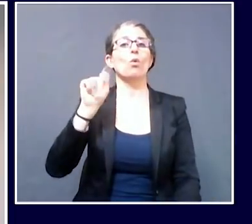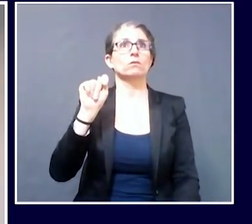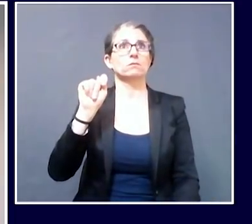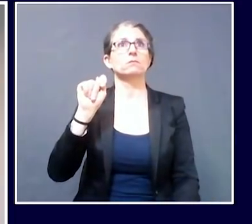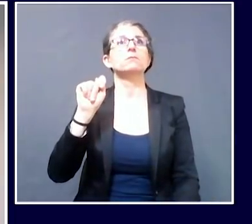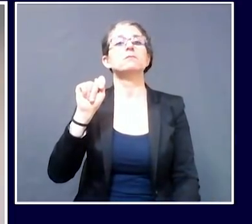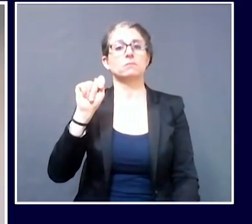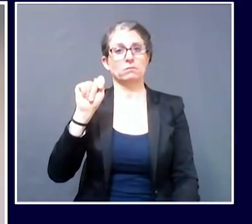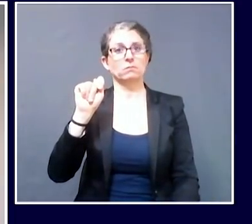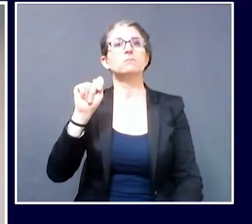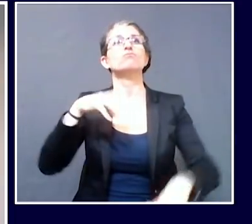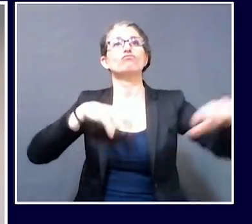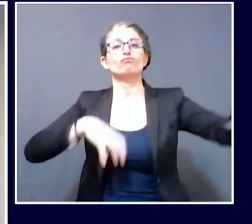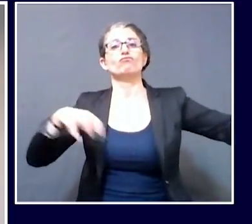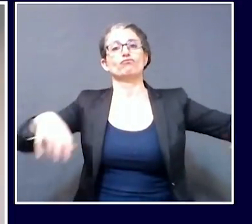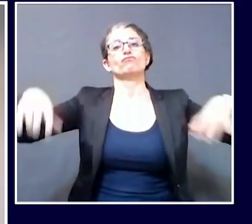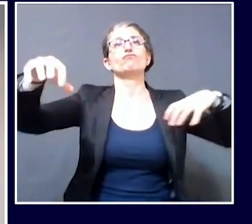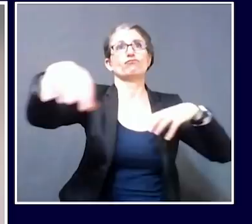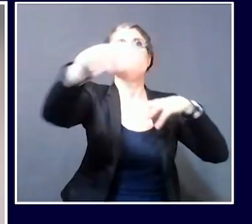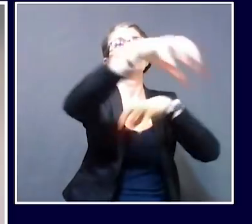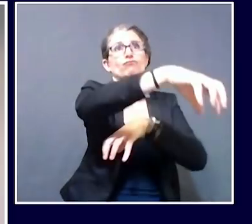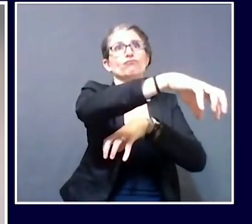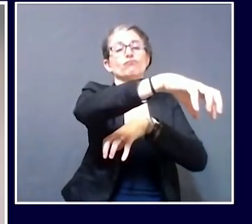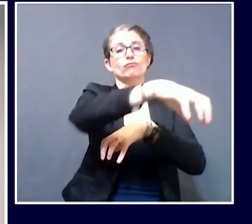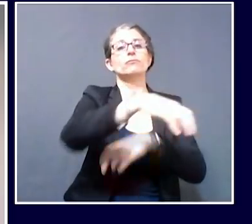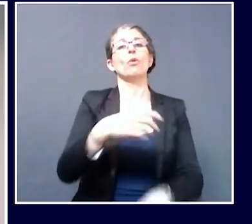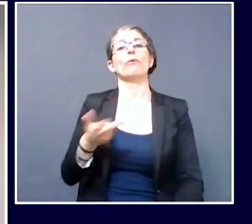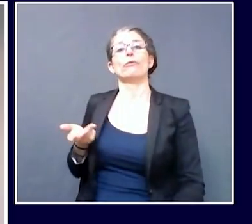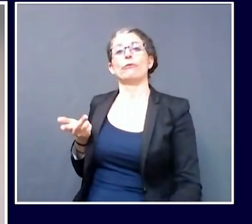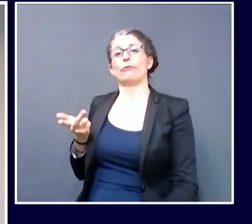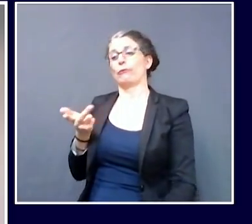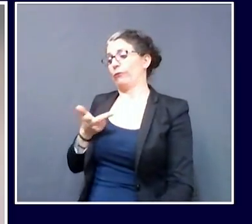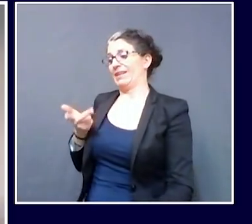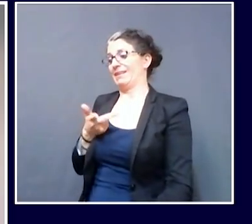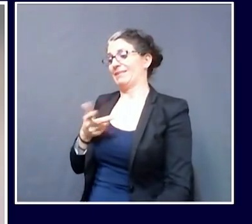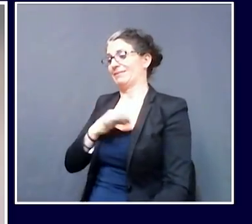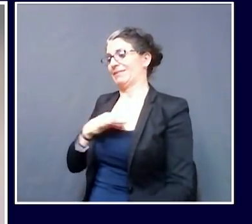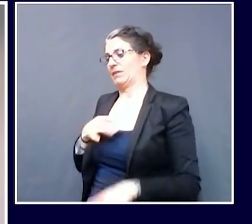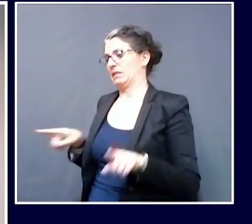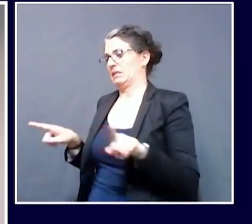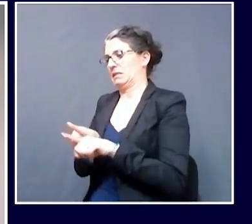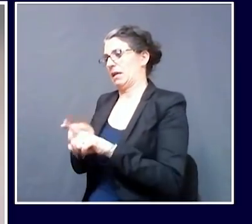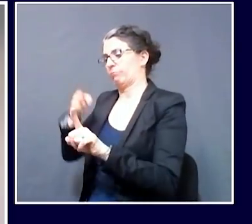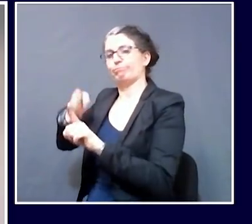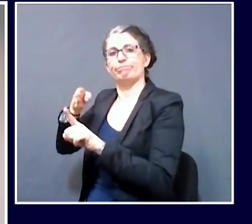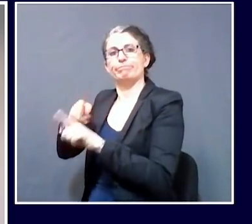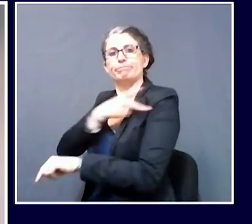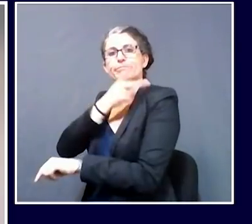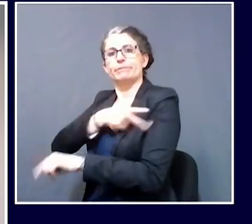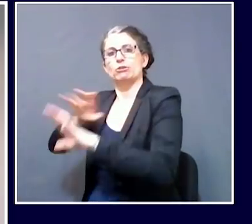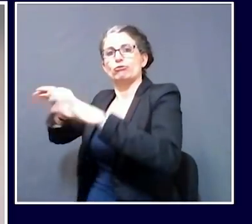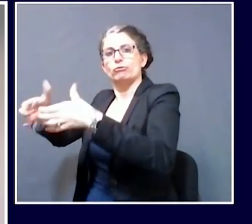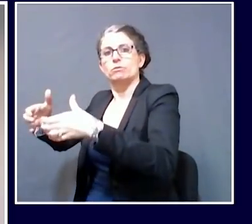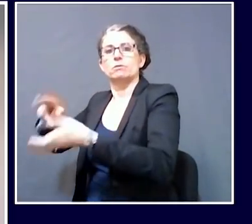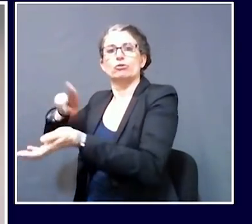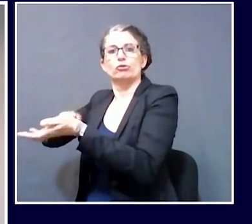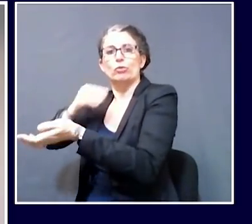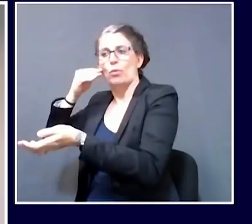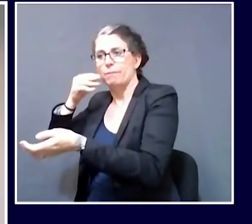small number of patients. That way, if there is an outbreak, it doesn't spread as far and wide, but rather